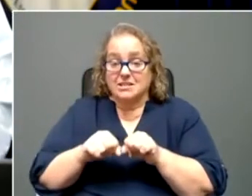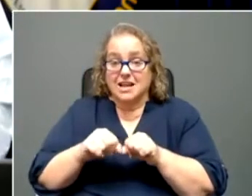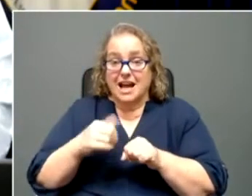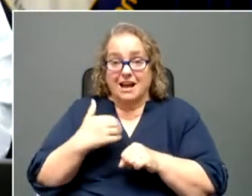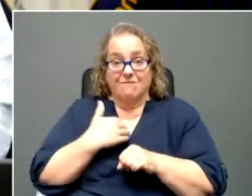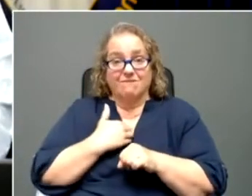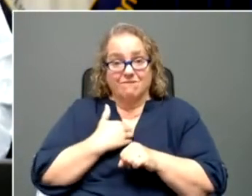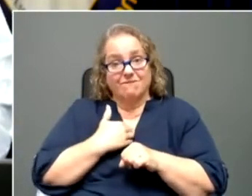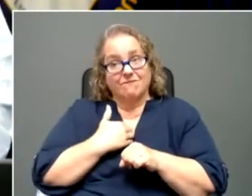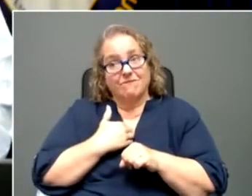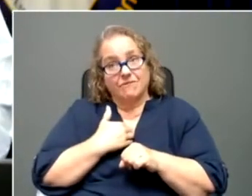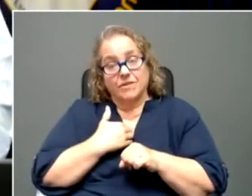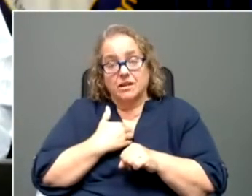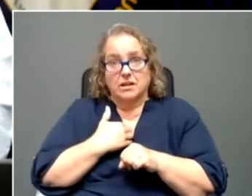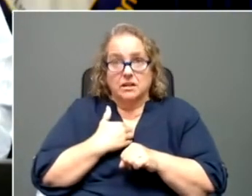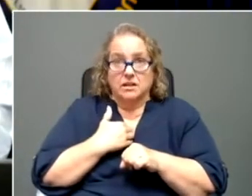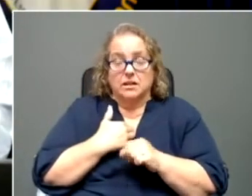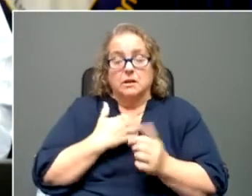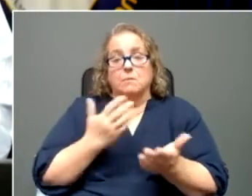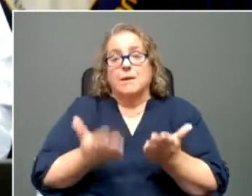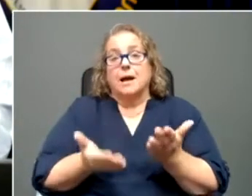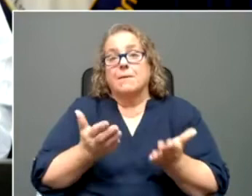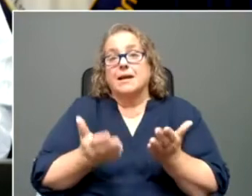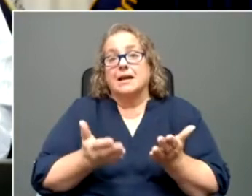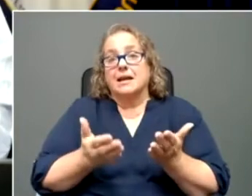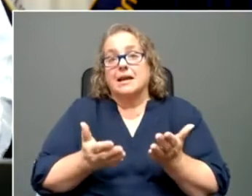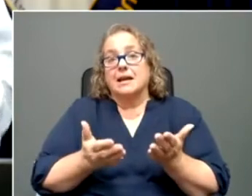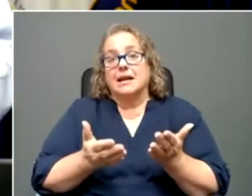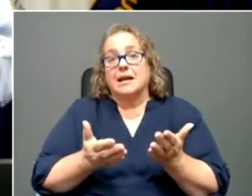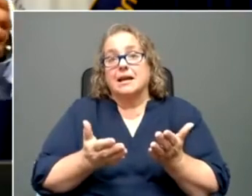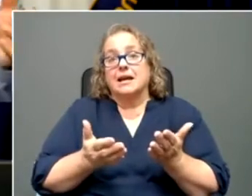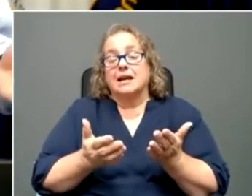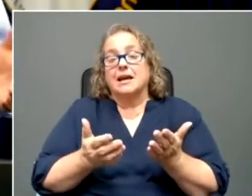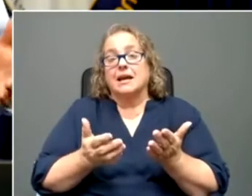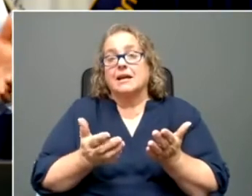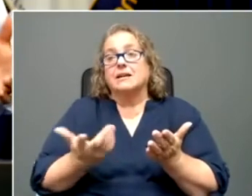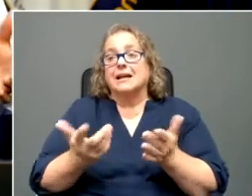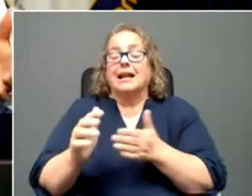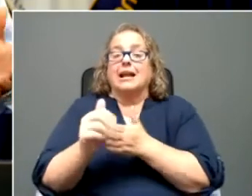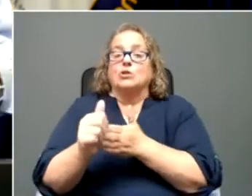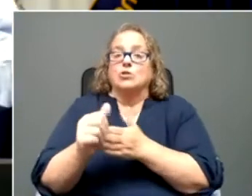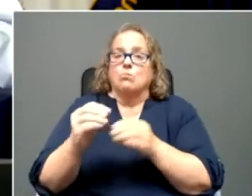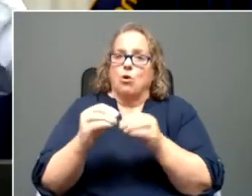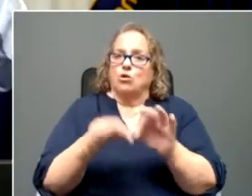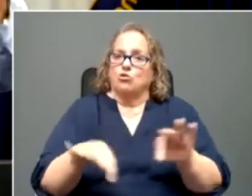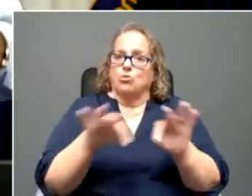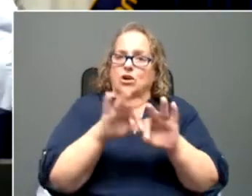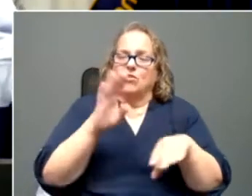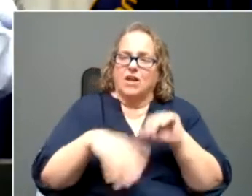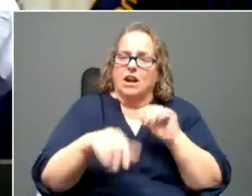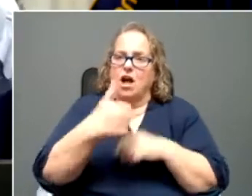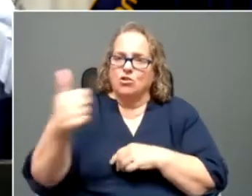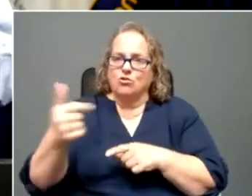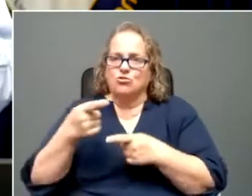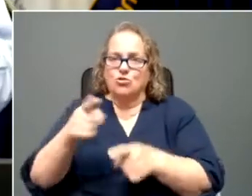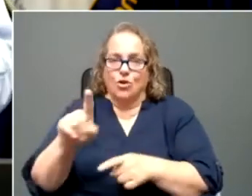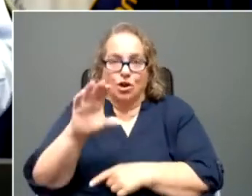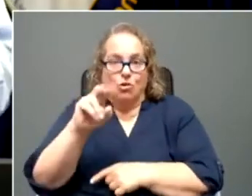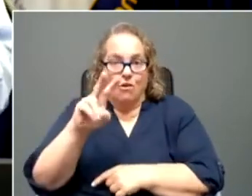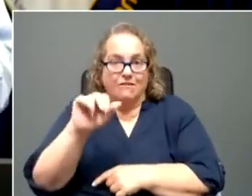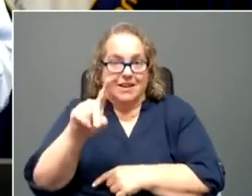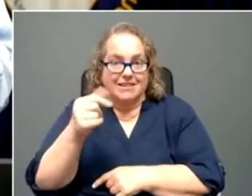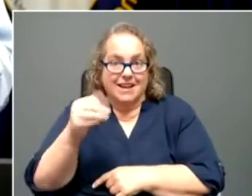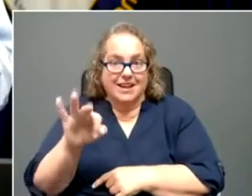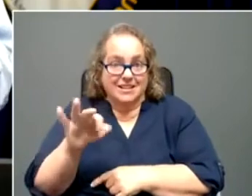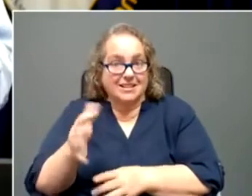have have maybe been, um, maybe had some leadership more critical uh, than others during COVID-19, which makes people think it's